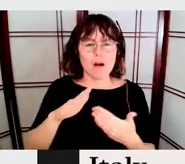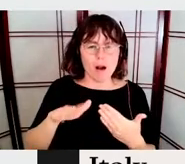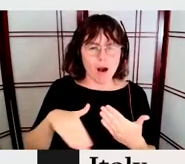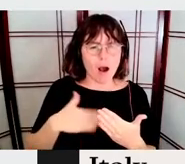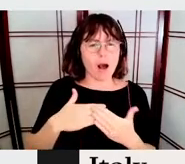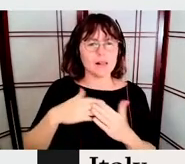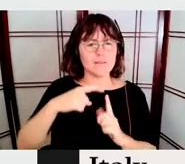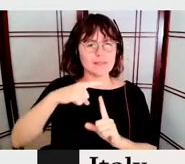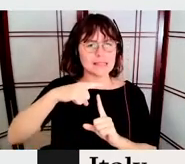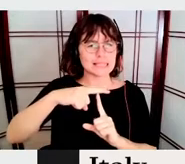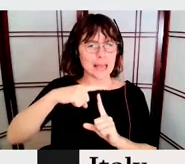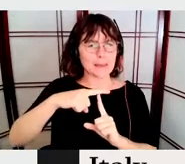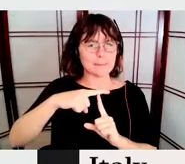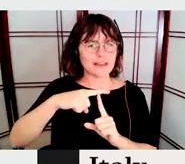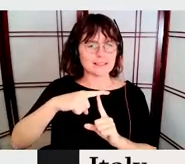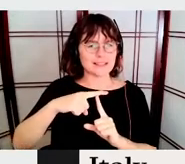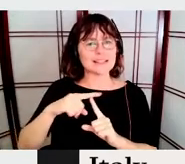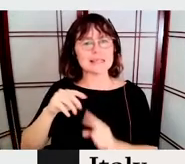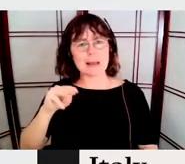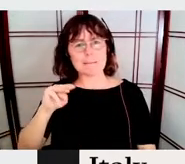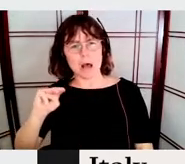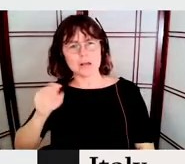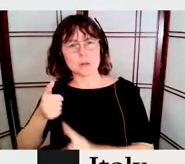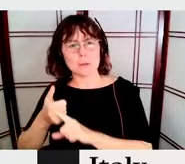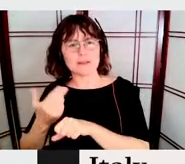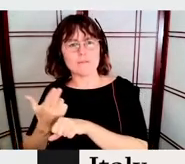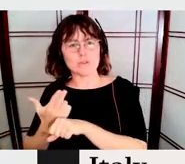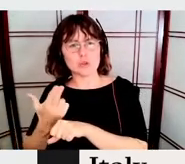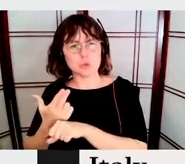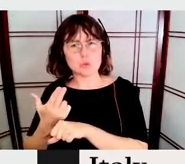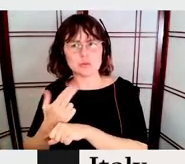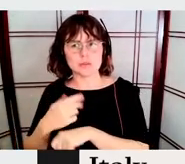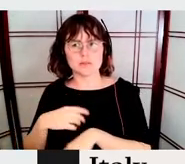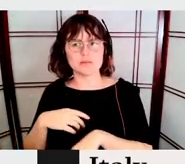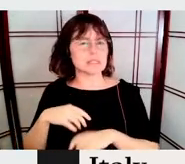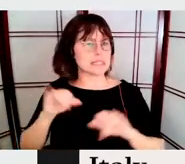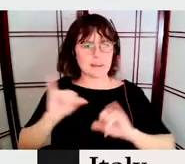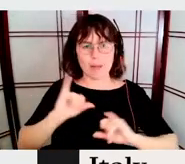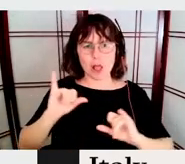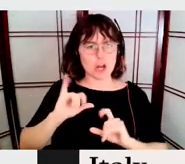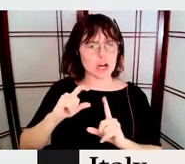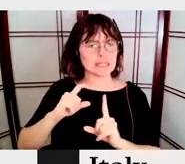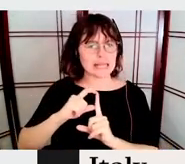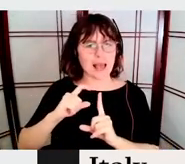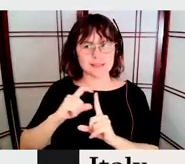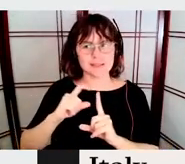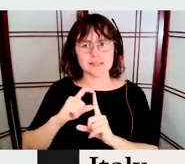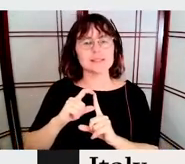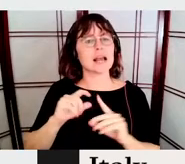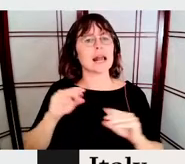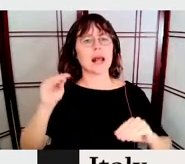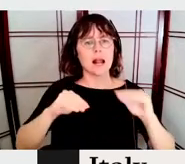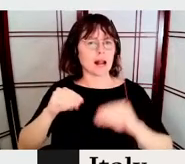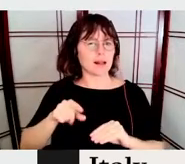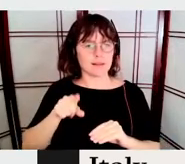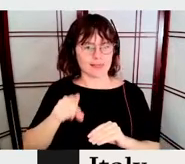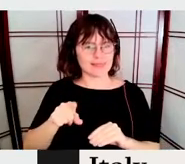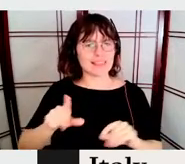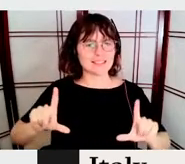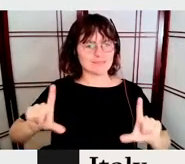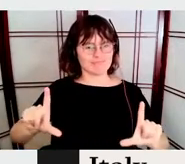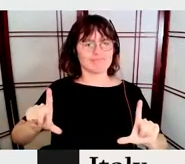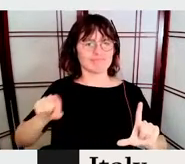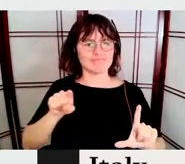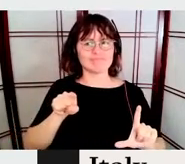with the same text. And use, and use it to compose, uh, this poster. So you can see, for example, uh,